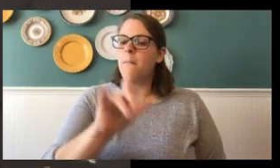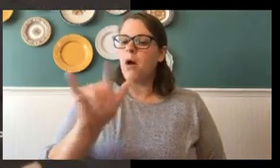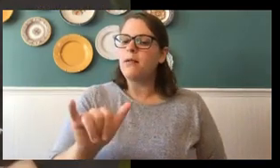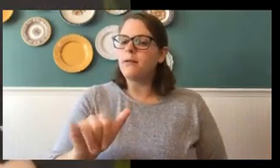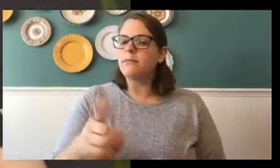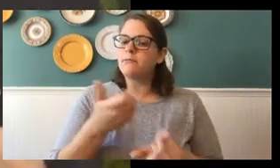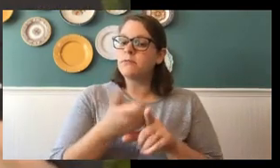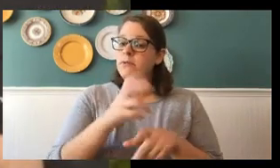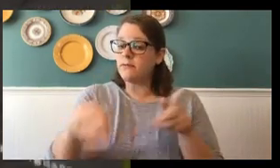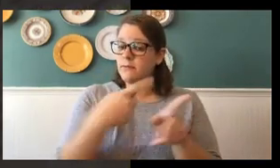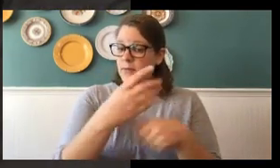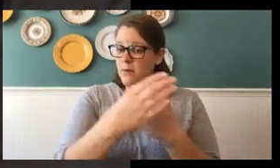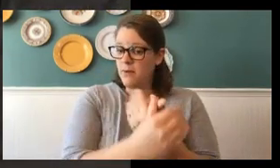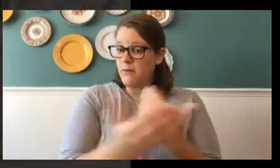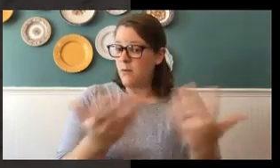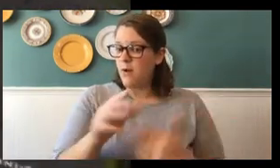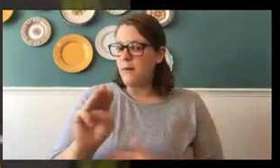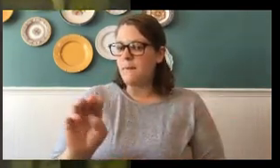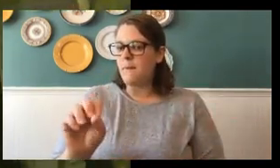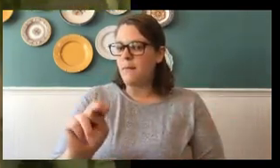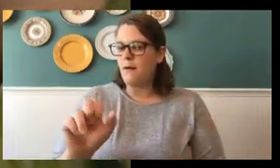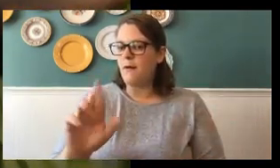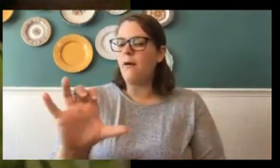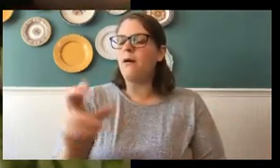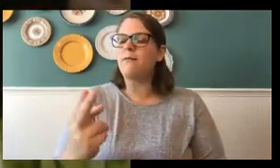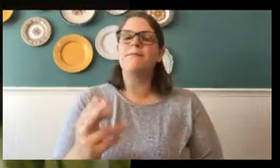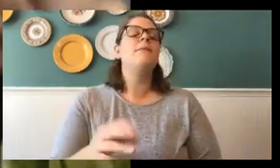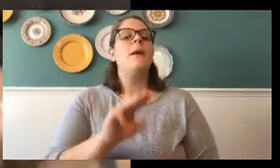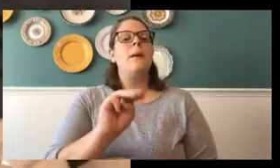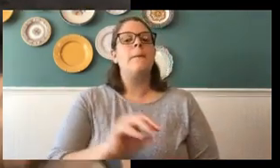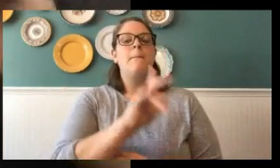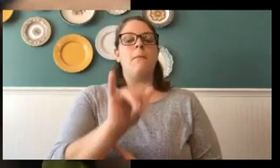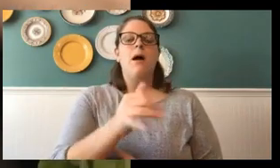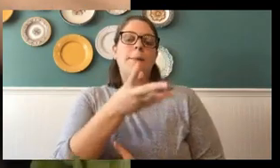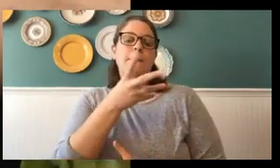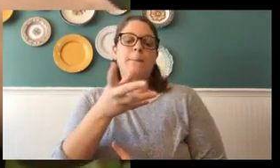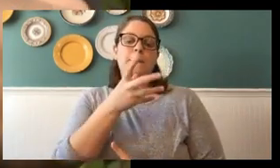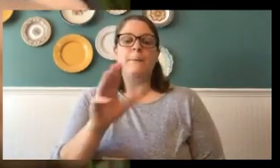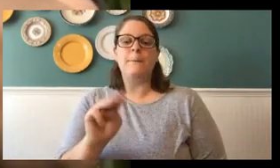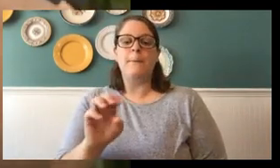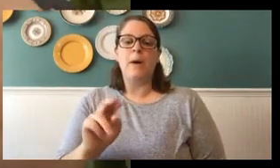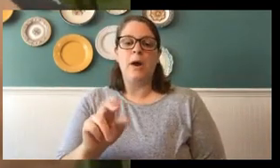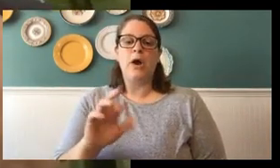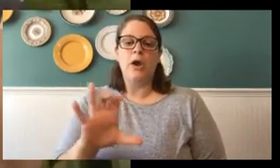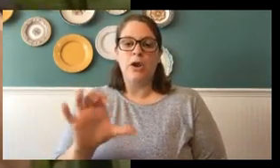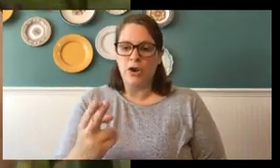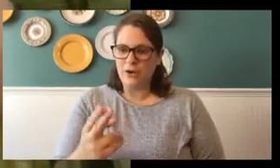Mommy Monarch. And Molly the Mommy Monarch has four stages in her life cycle. And we already said the